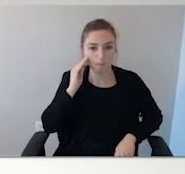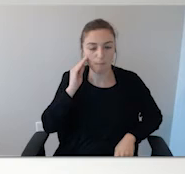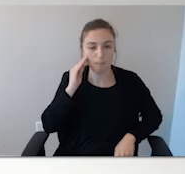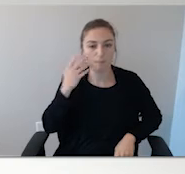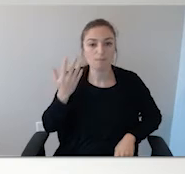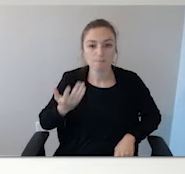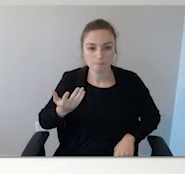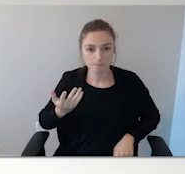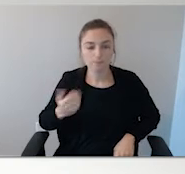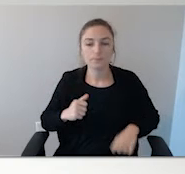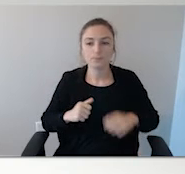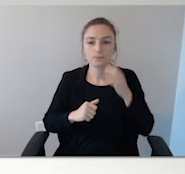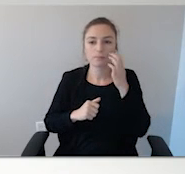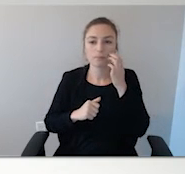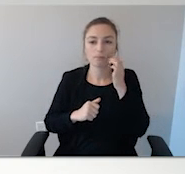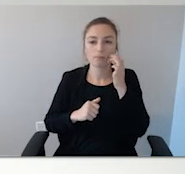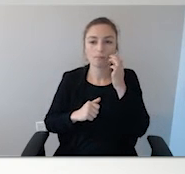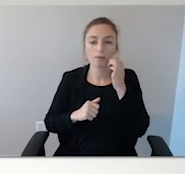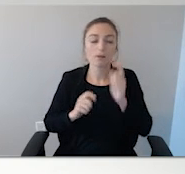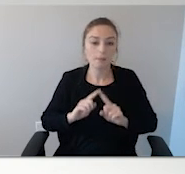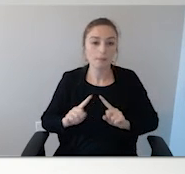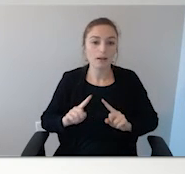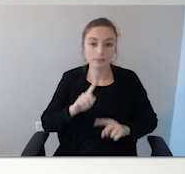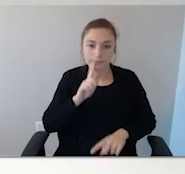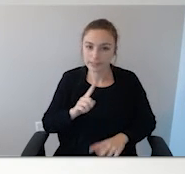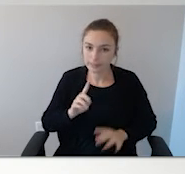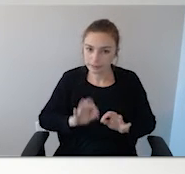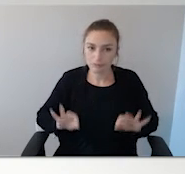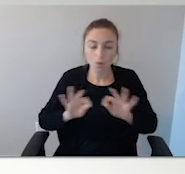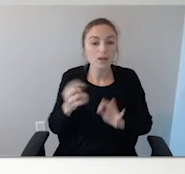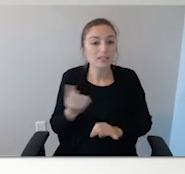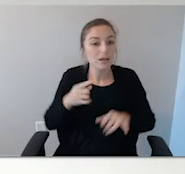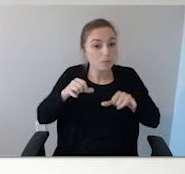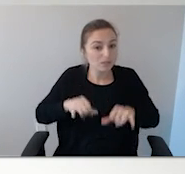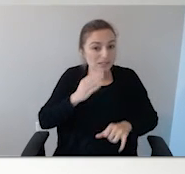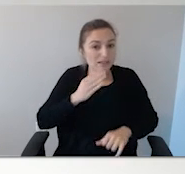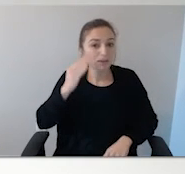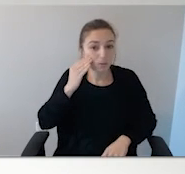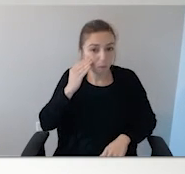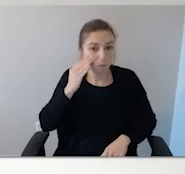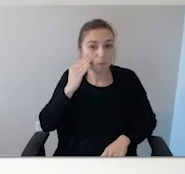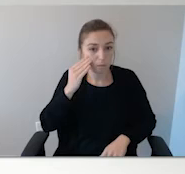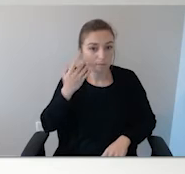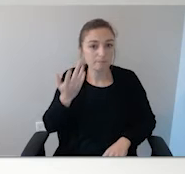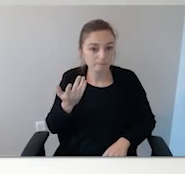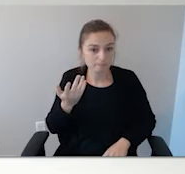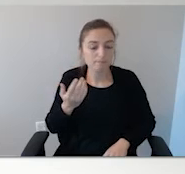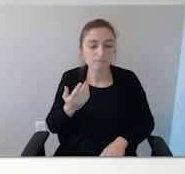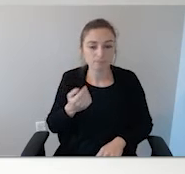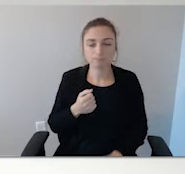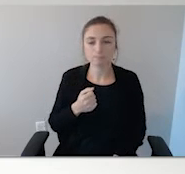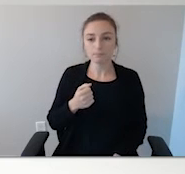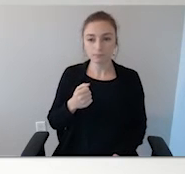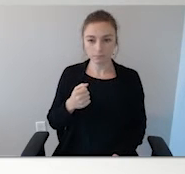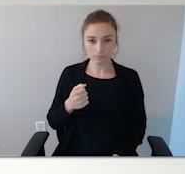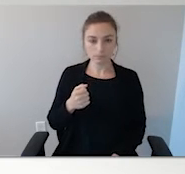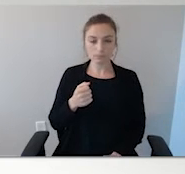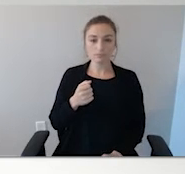and search, then they can go do that. But somebody should stay at the home or the place that you last saw your child where you called 911 too.